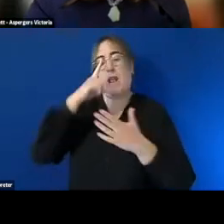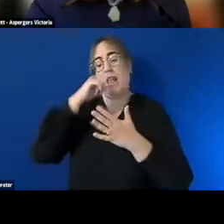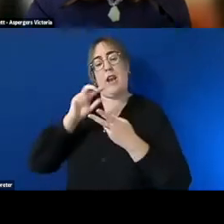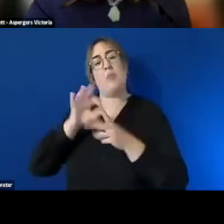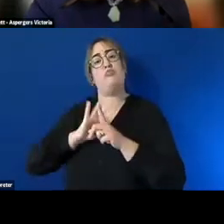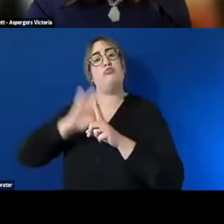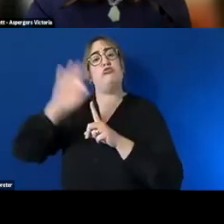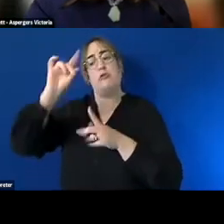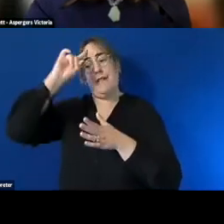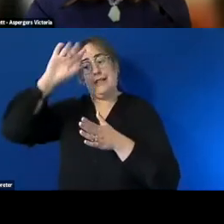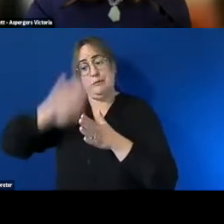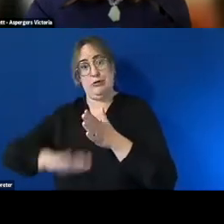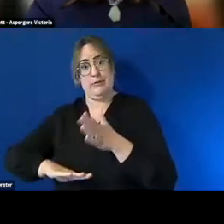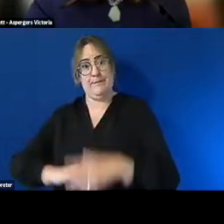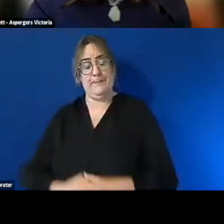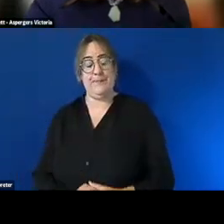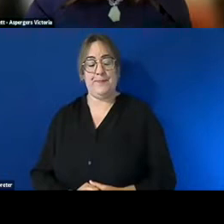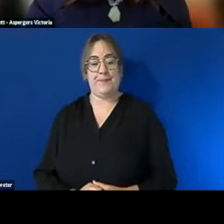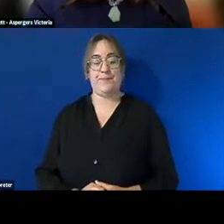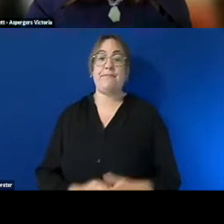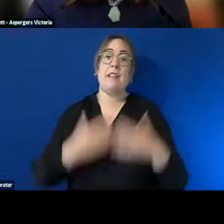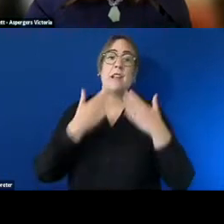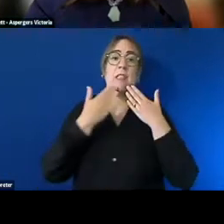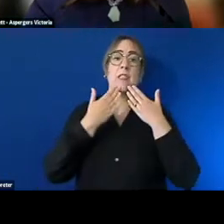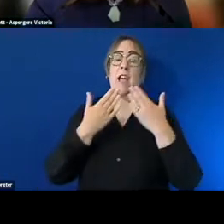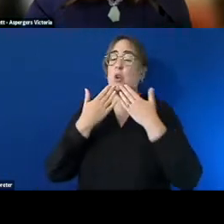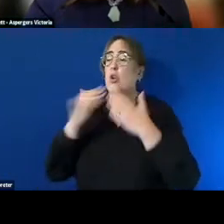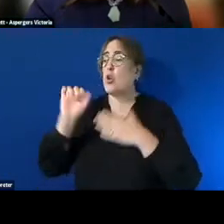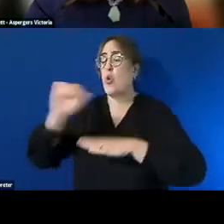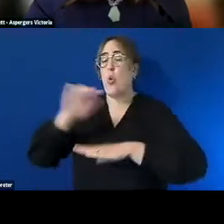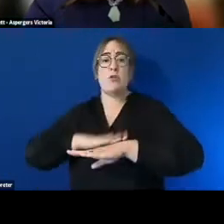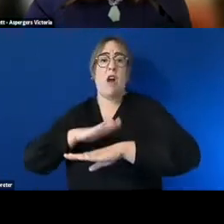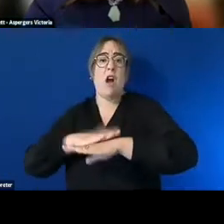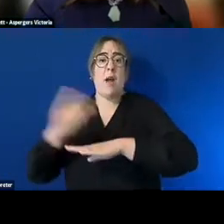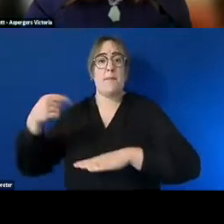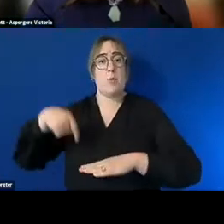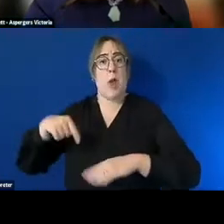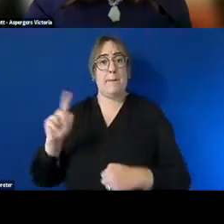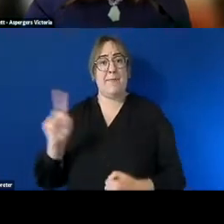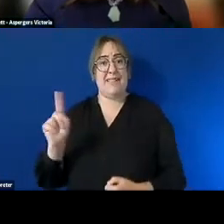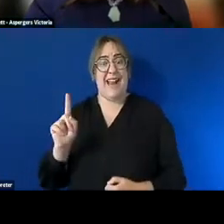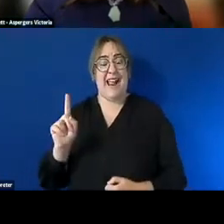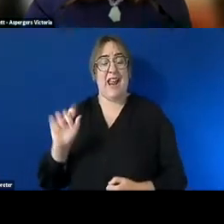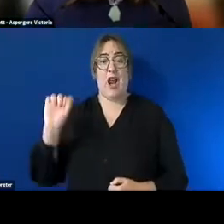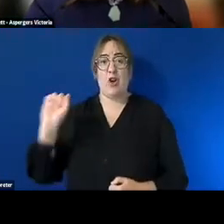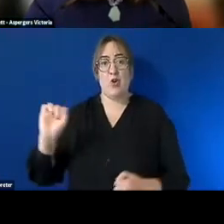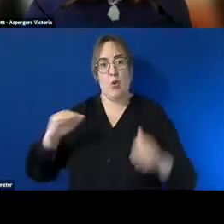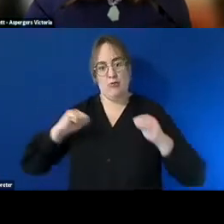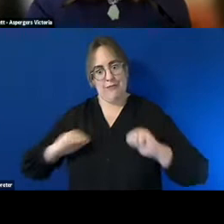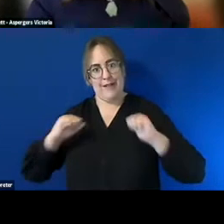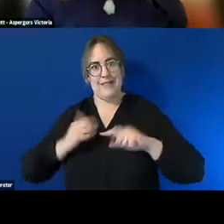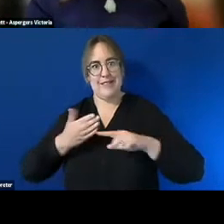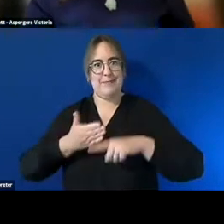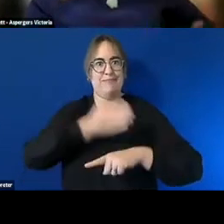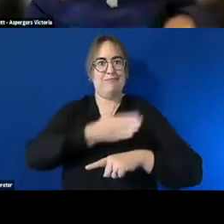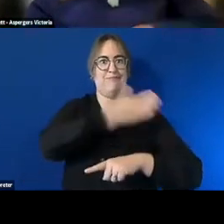people with disability and thank you to everyone on the panel generally for sharing your time being here with us today and for all the practice ones you've done to thank you